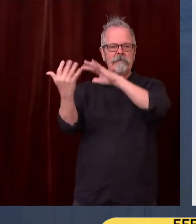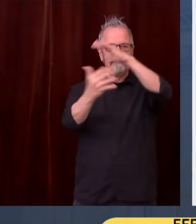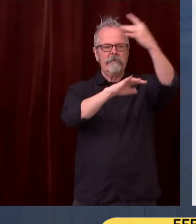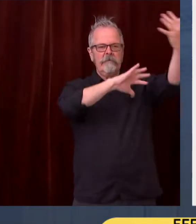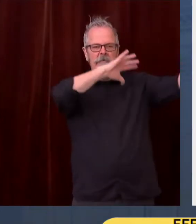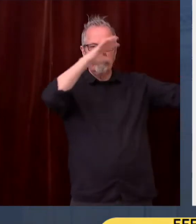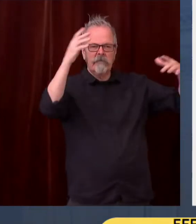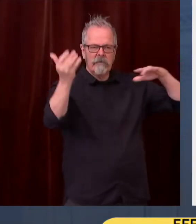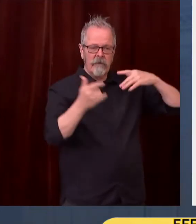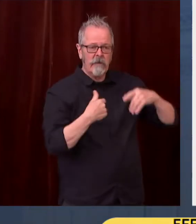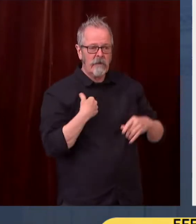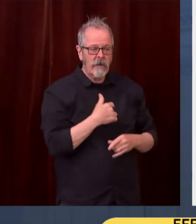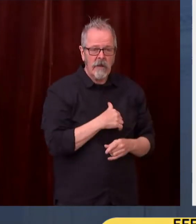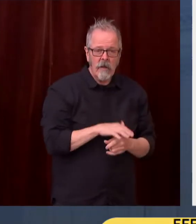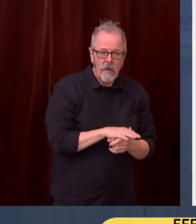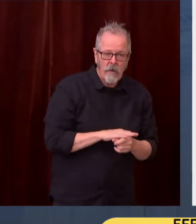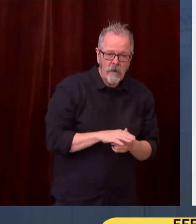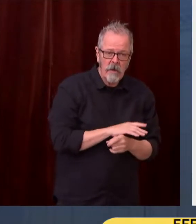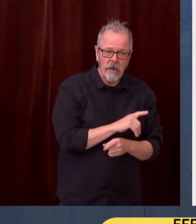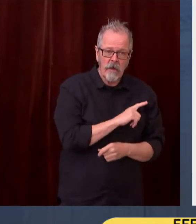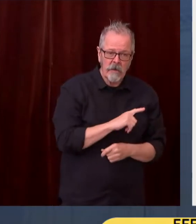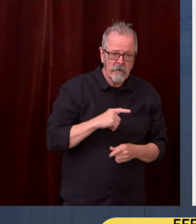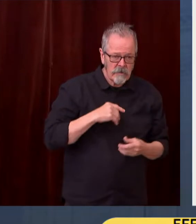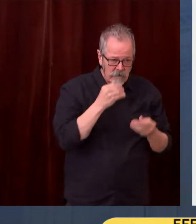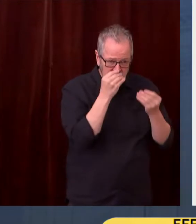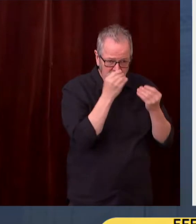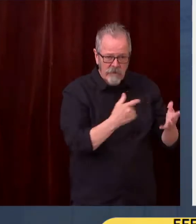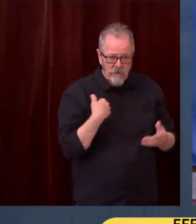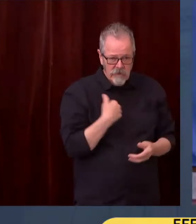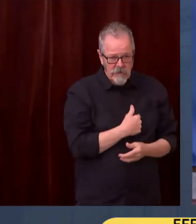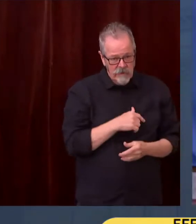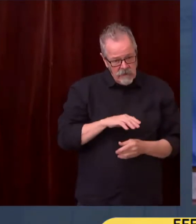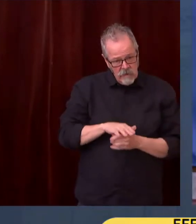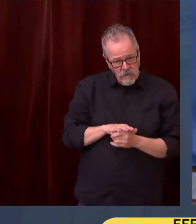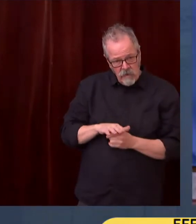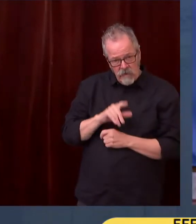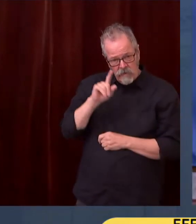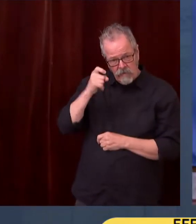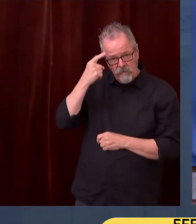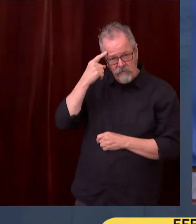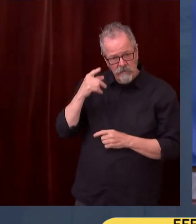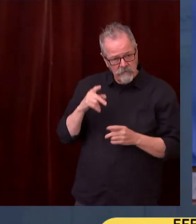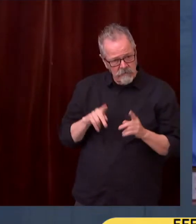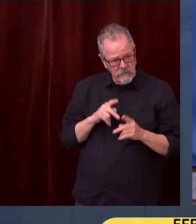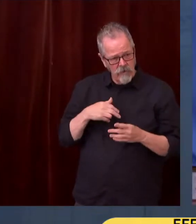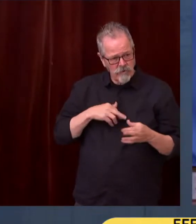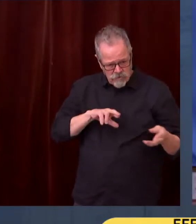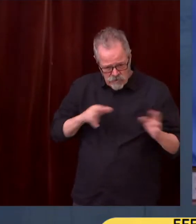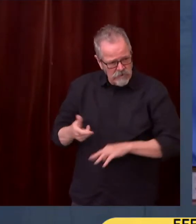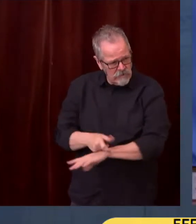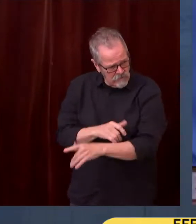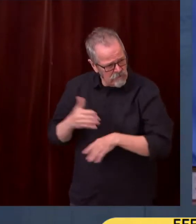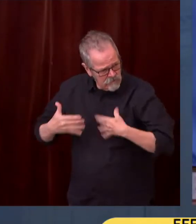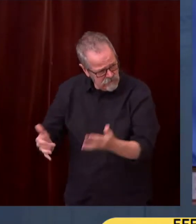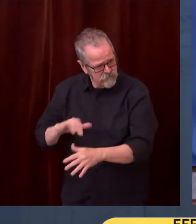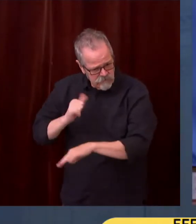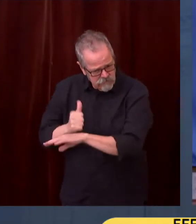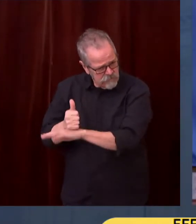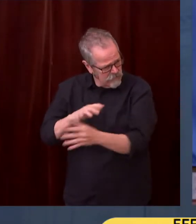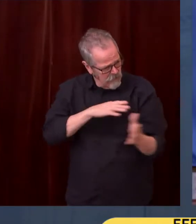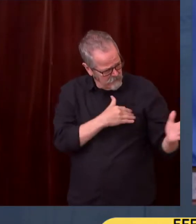in Kirkland and in every community in Washington. Thank you. Thank you, Madam Mayor. And Commissioner Janicki.